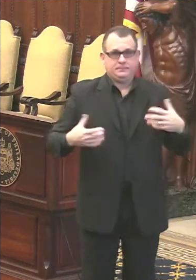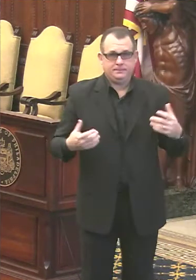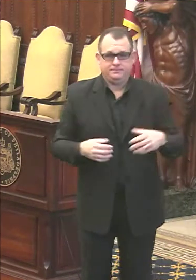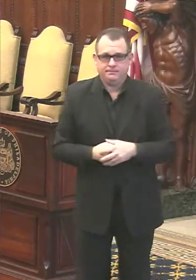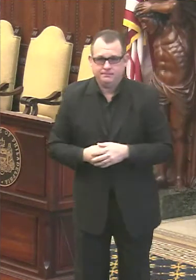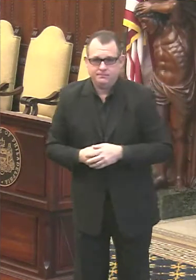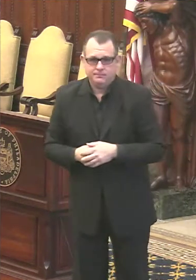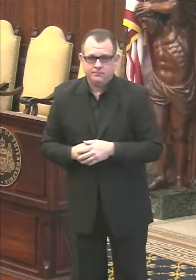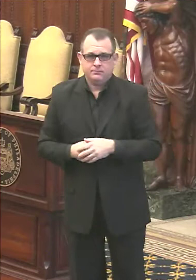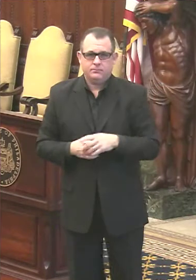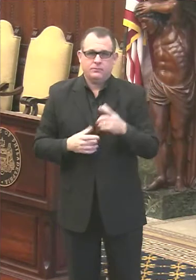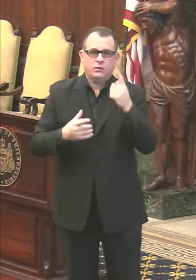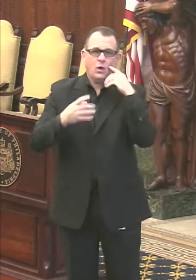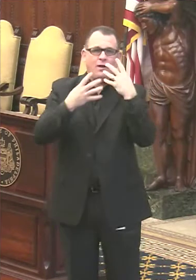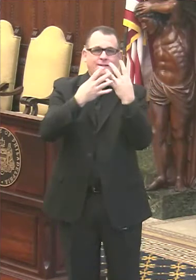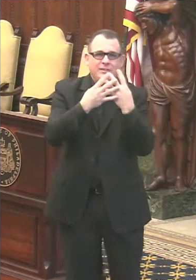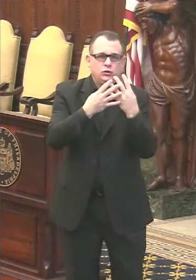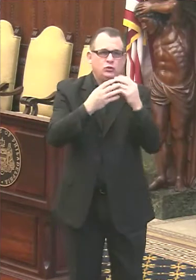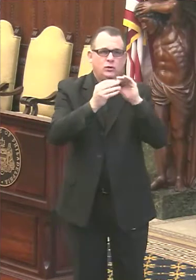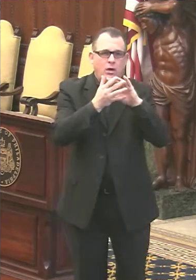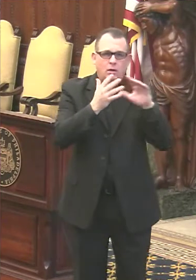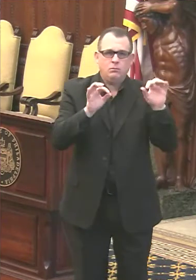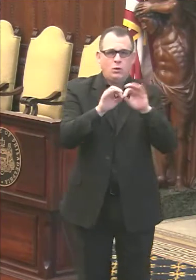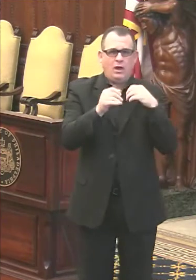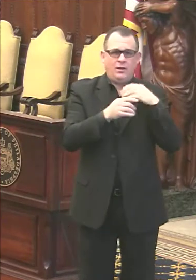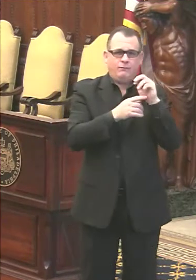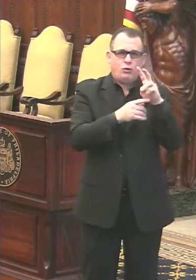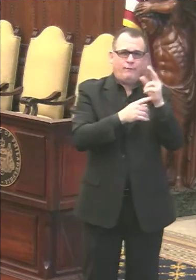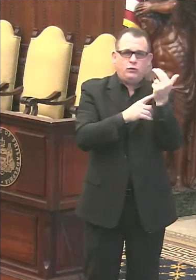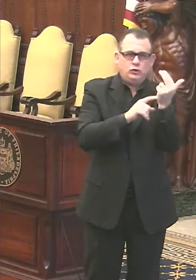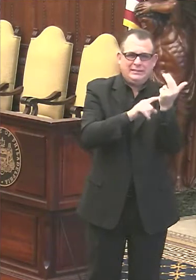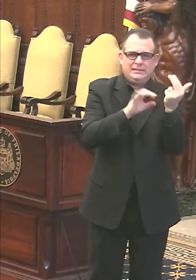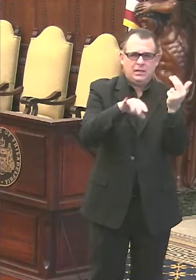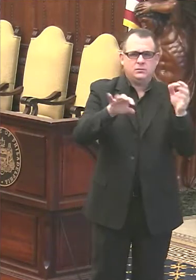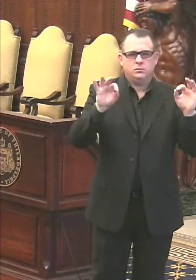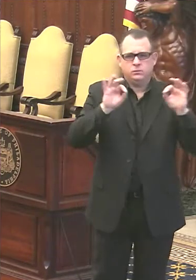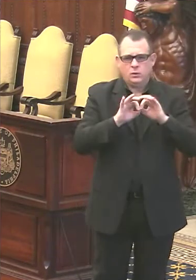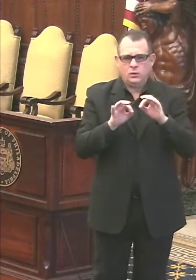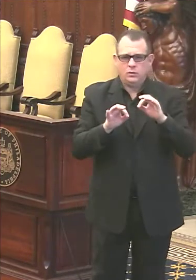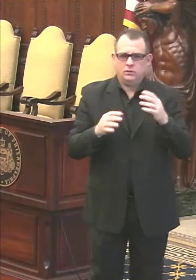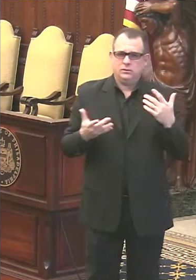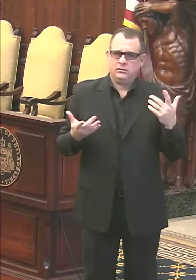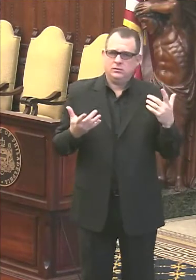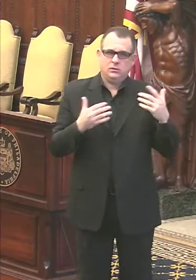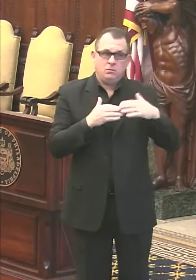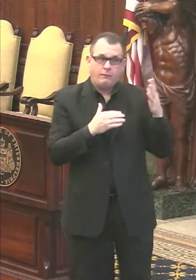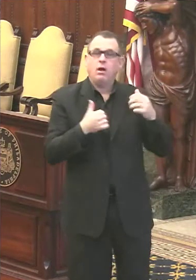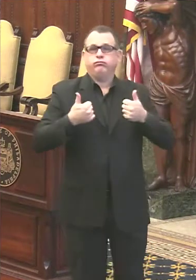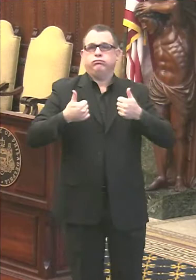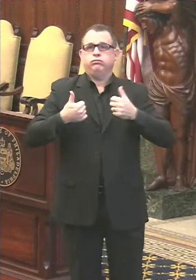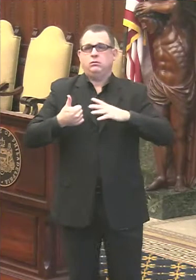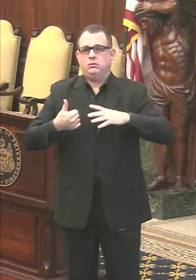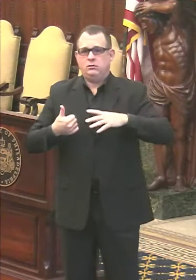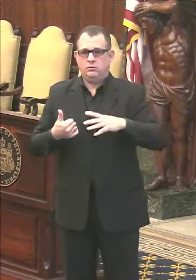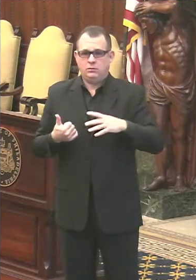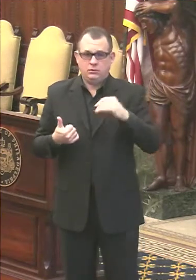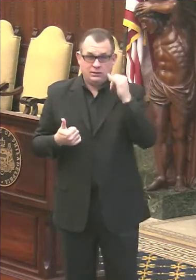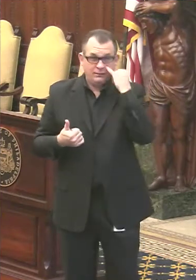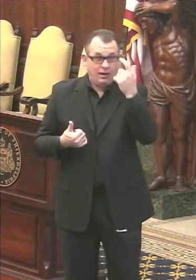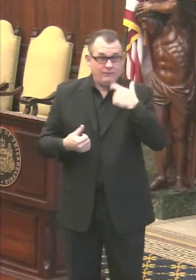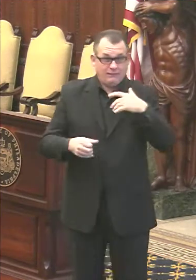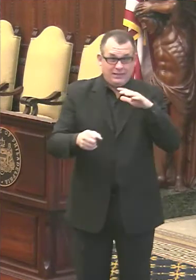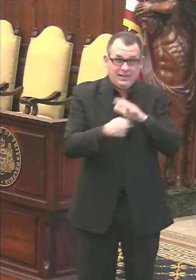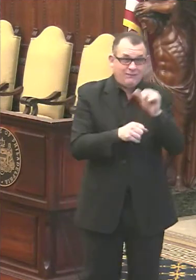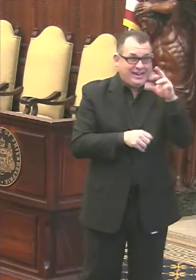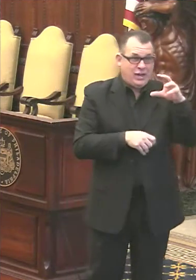in a filter in the system that has a MERV, M-E-R-V, value of 13 or greater, and that they have enough airflow through that to